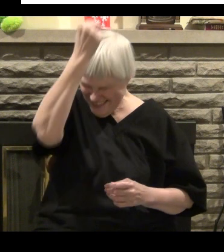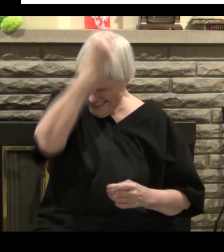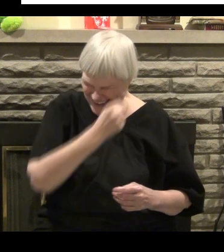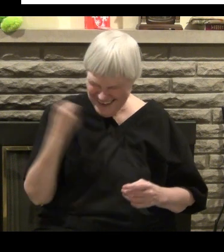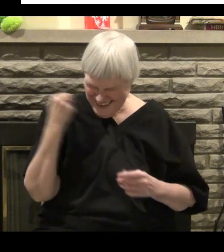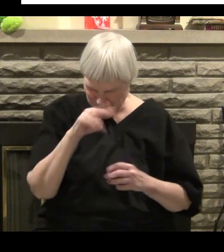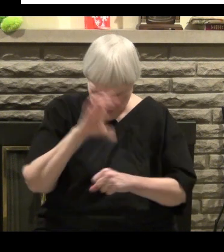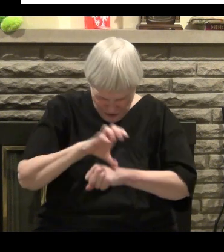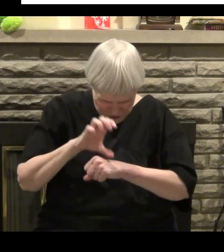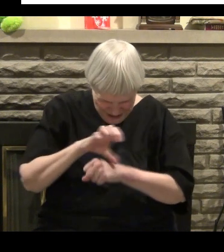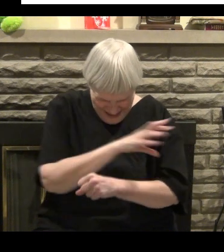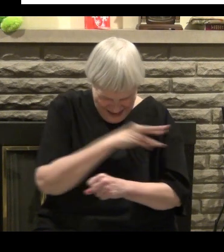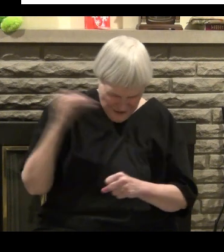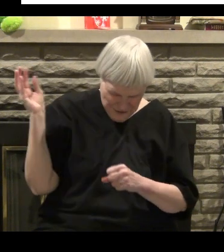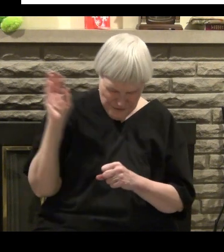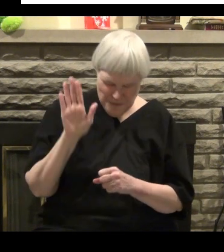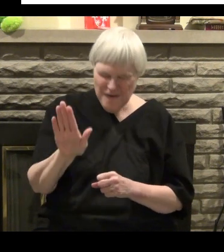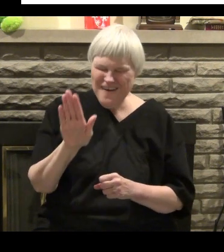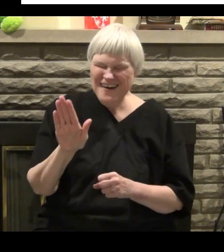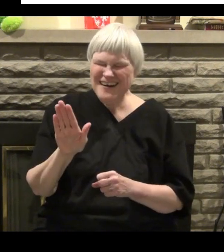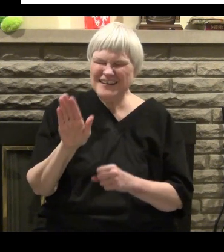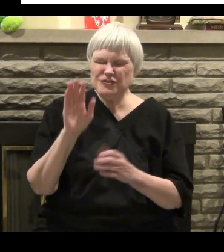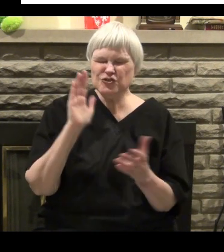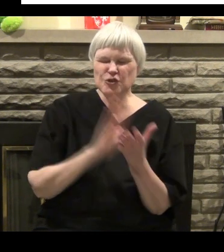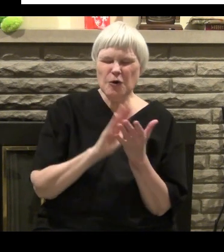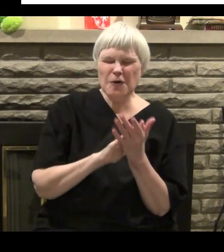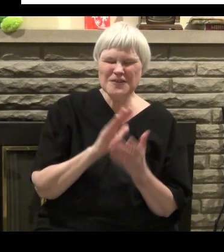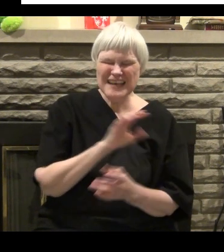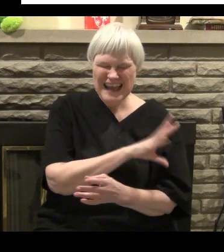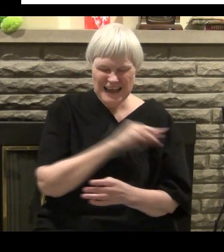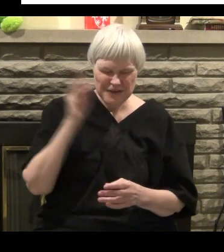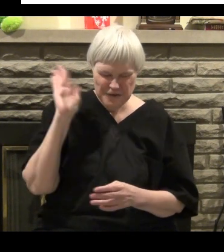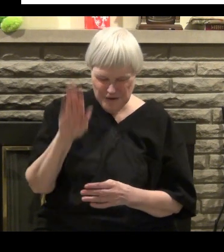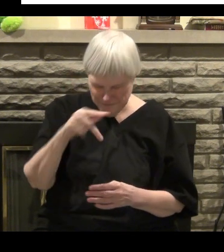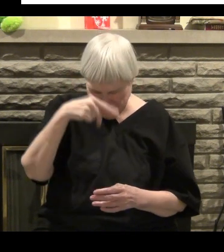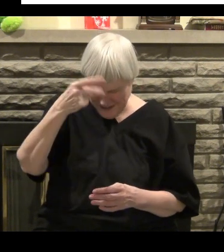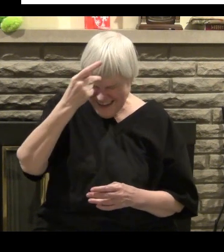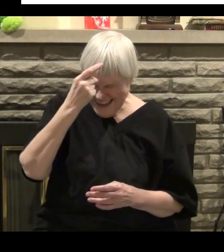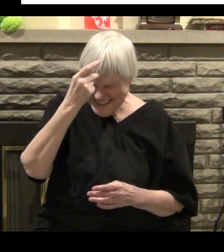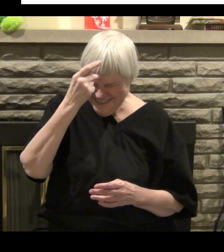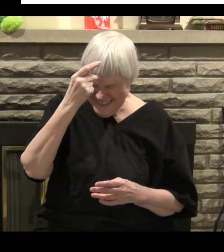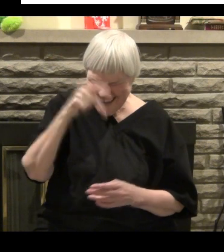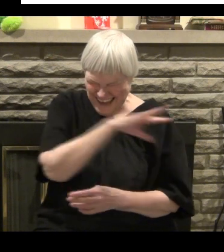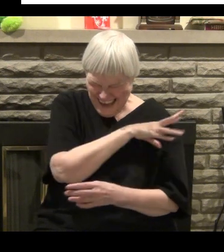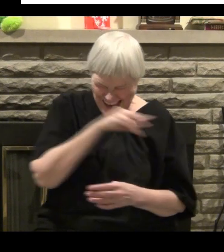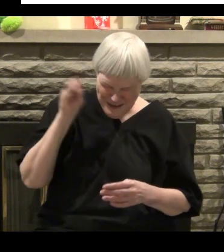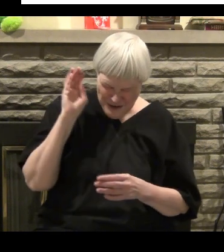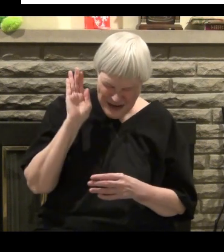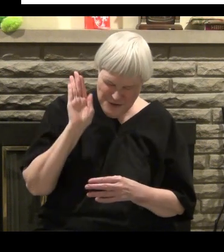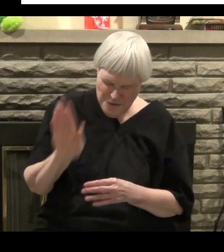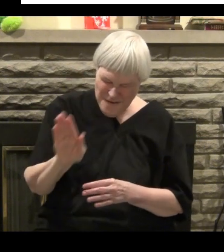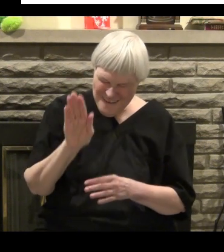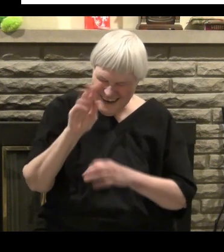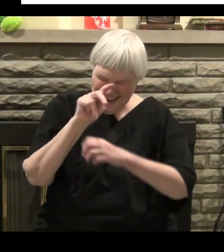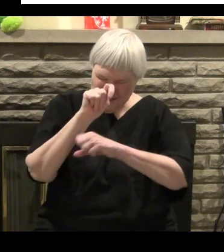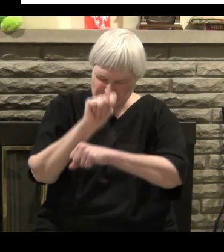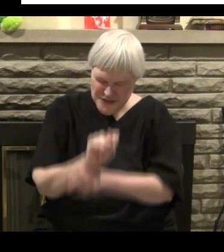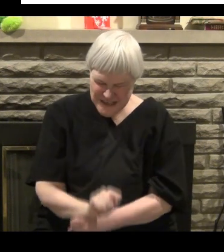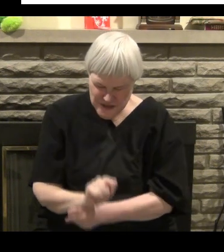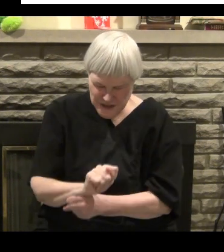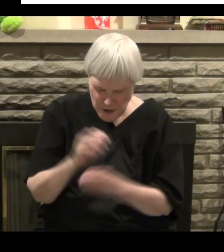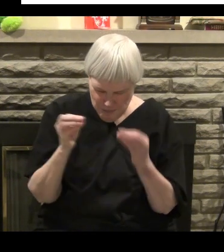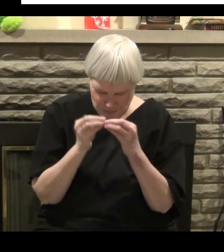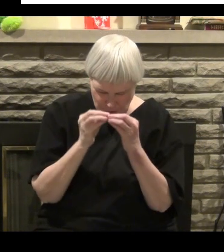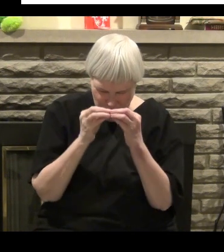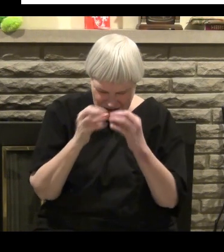simple. Your tradition is more important than the word of God. Your degree in psychology